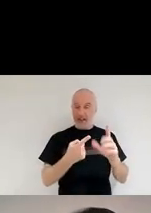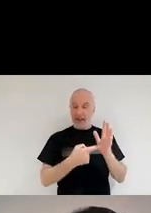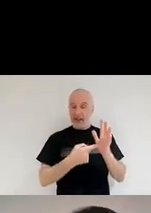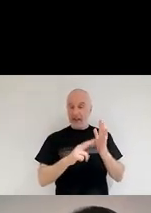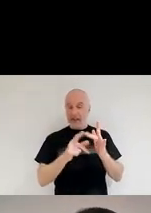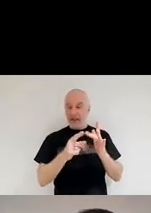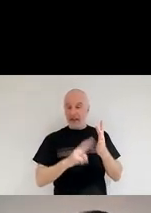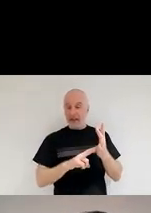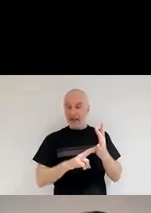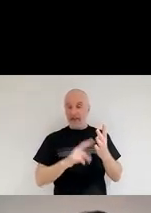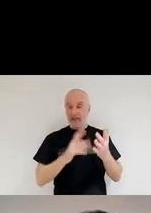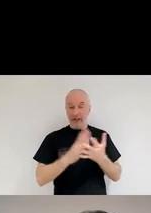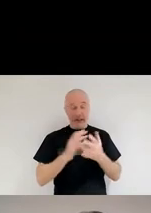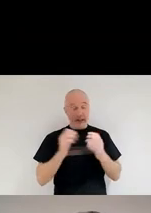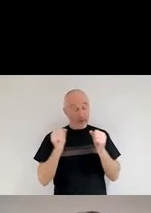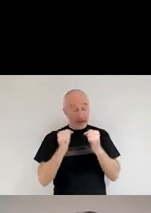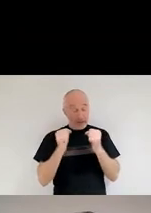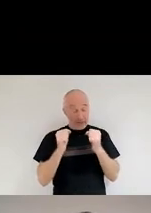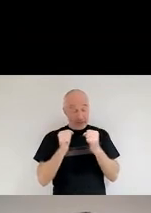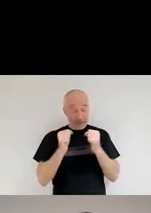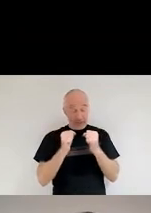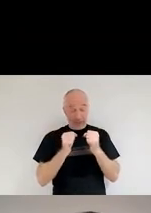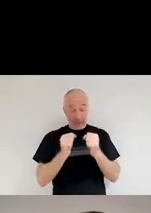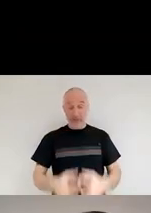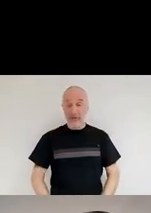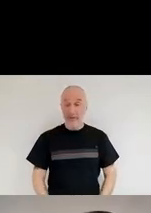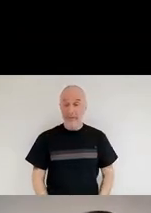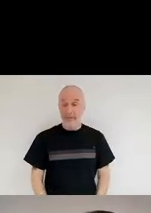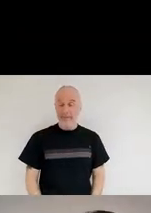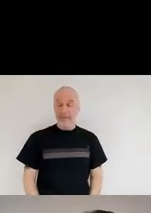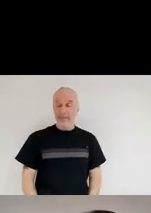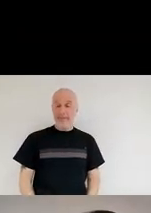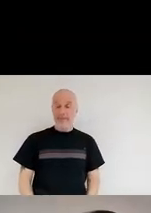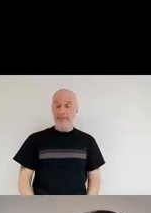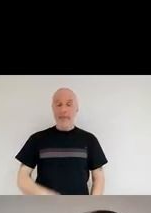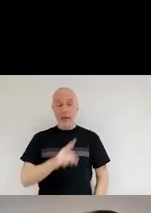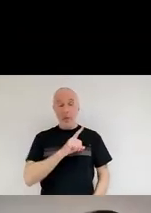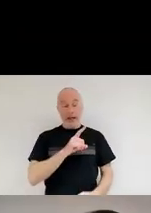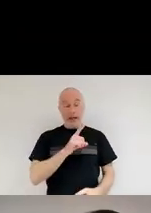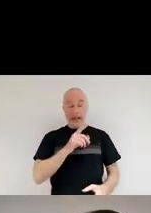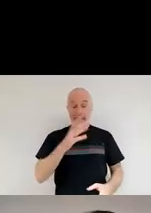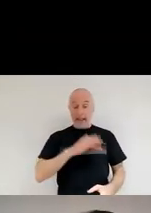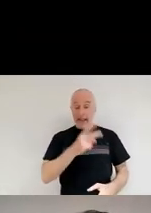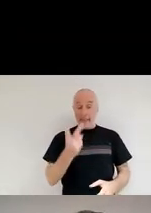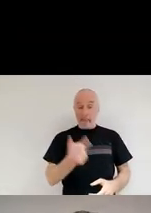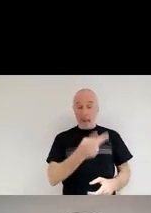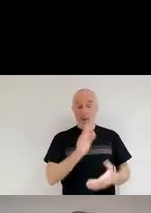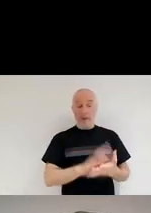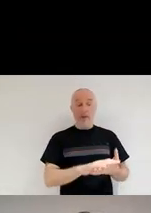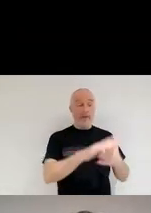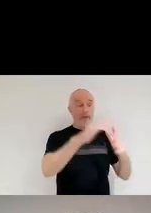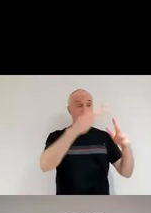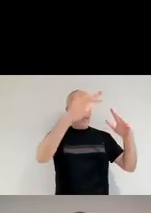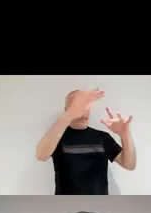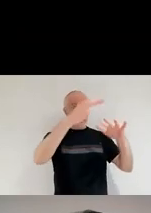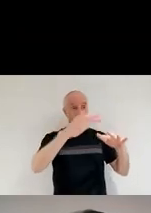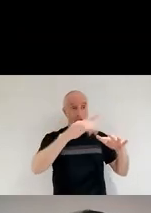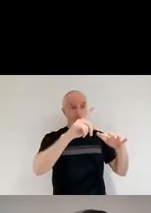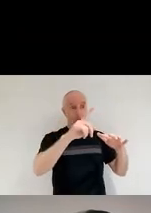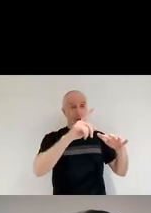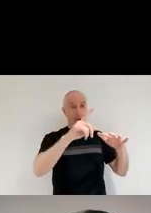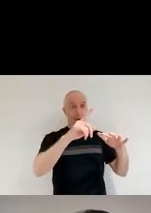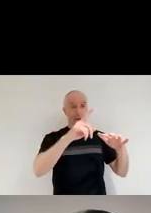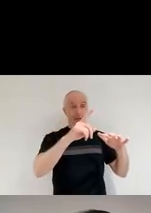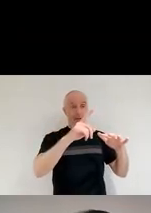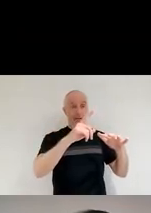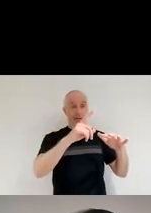really cold for us. And why do we need this to be cold? Well, if you start heating up dust, they start gaining kind of